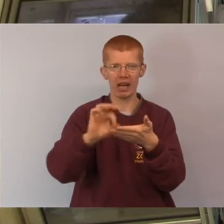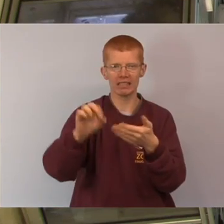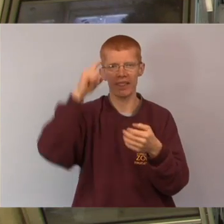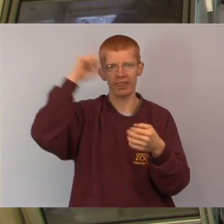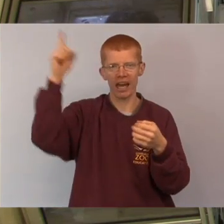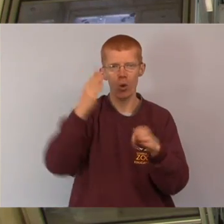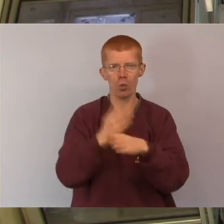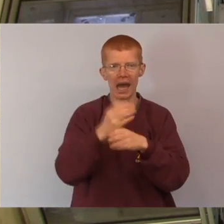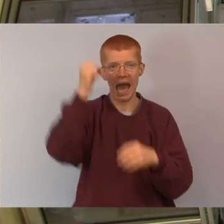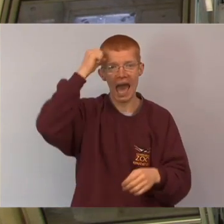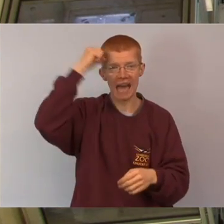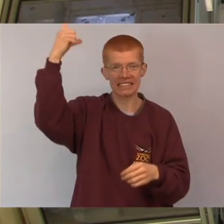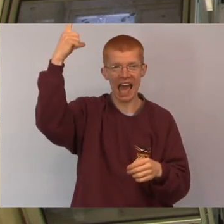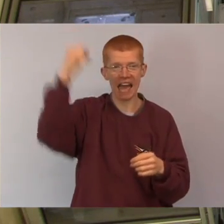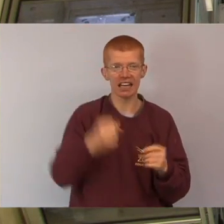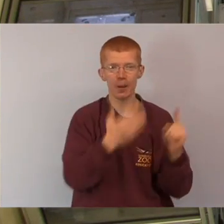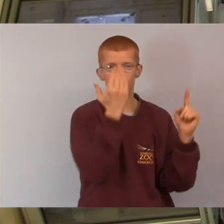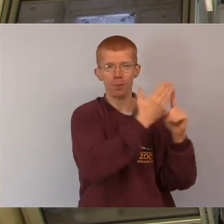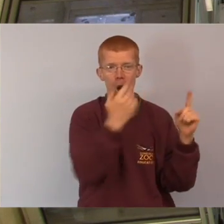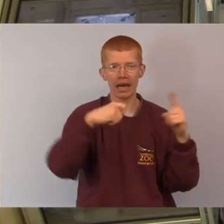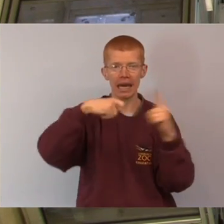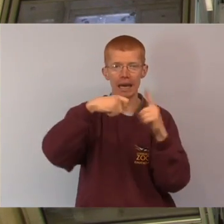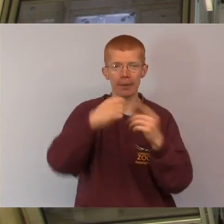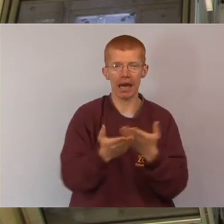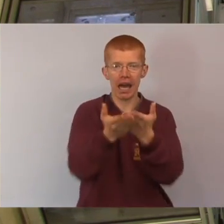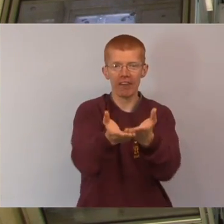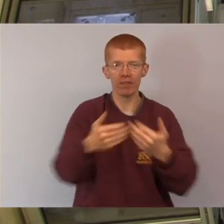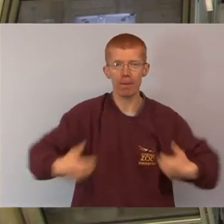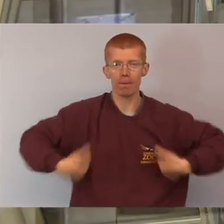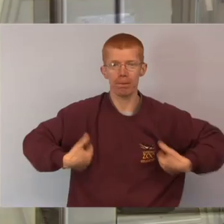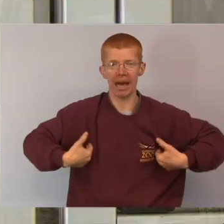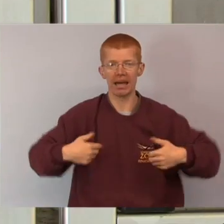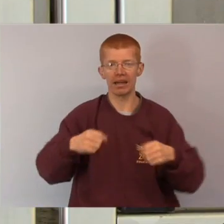nicely. So that's really important for the research we do here in Living Links.